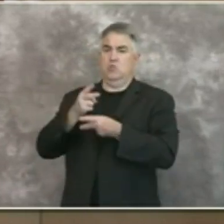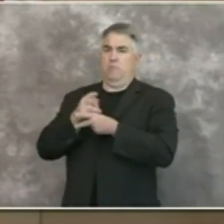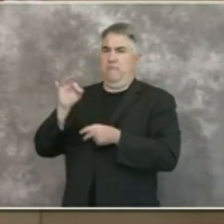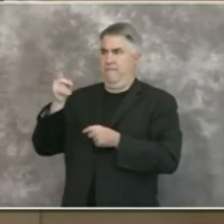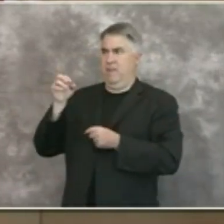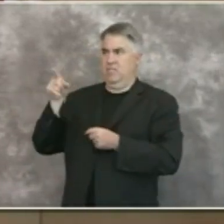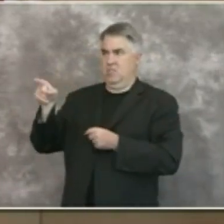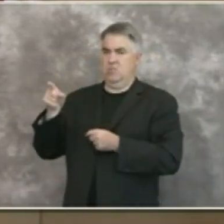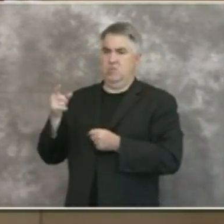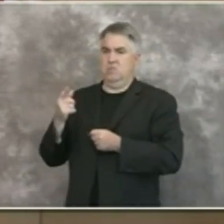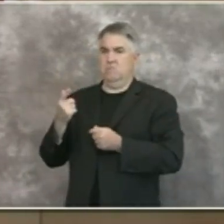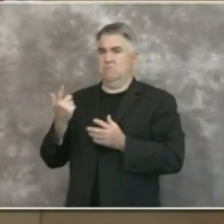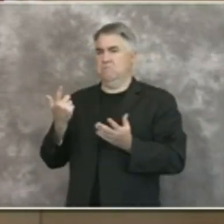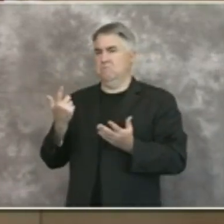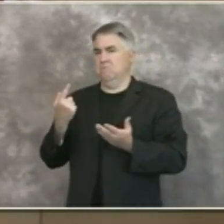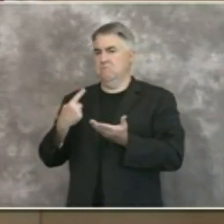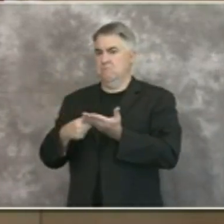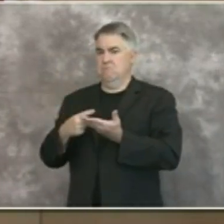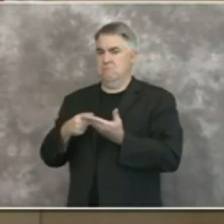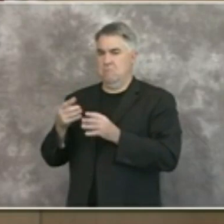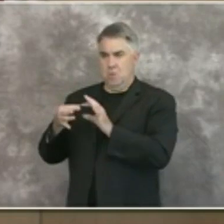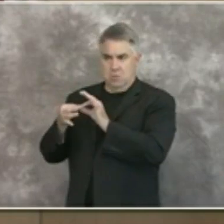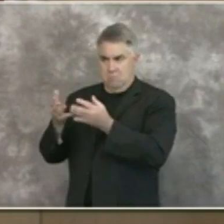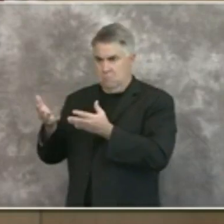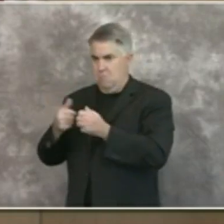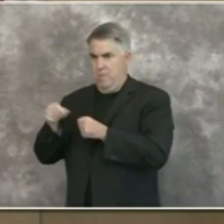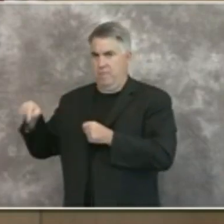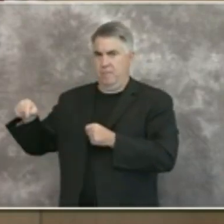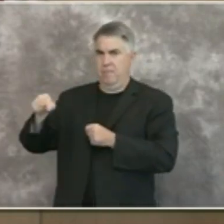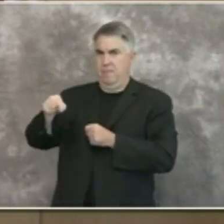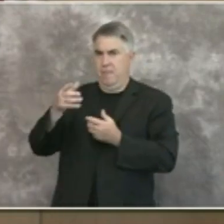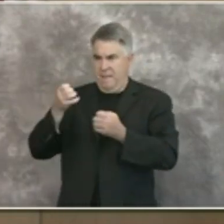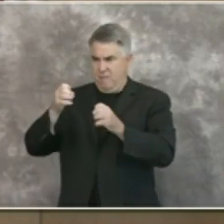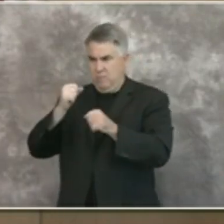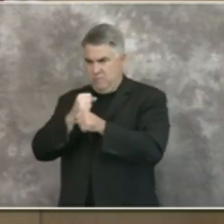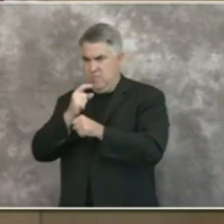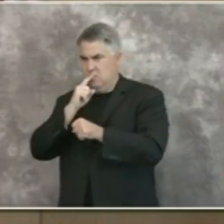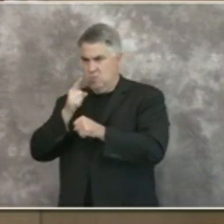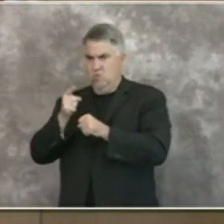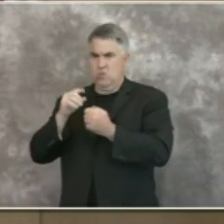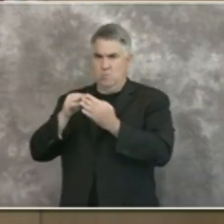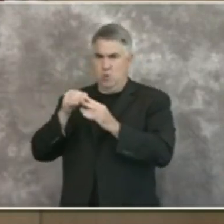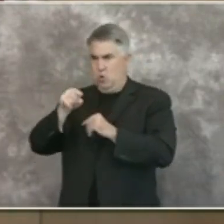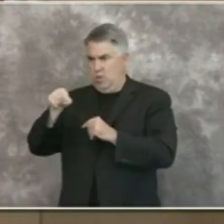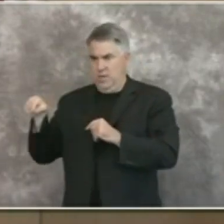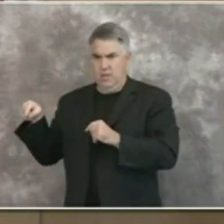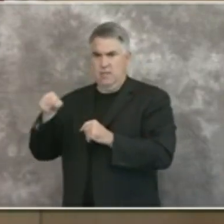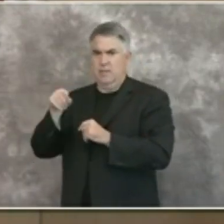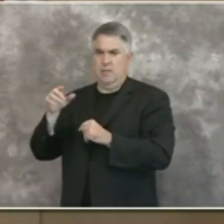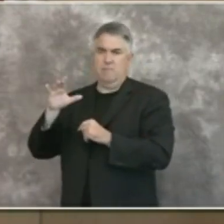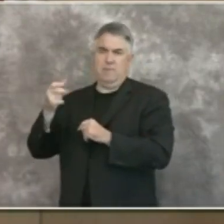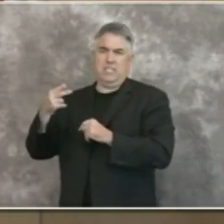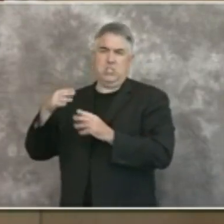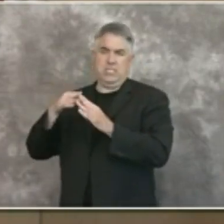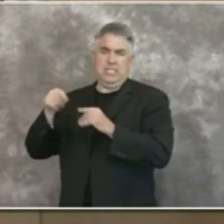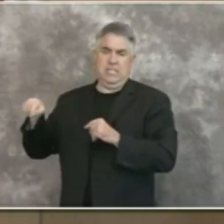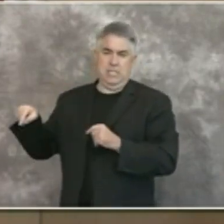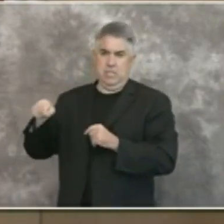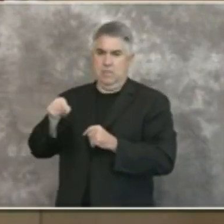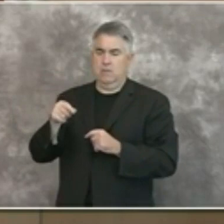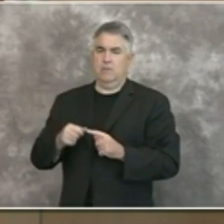we uh coordinated this effort uh with the cities uh the coastal cities and uh